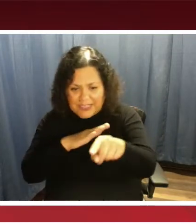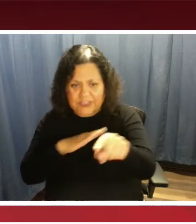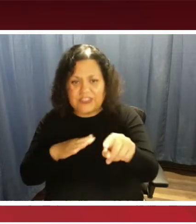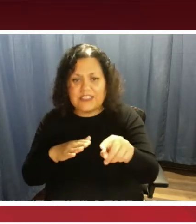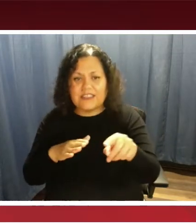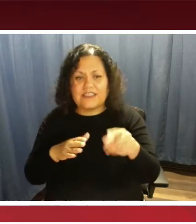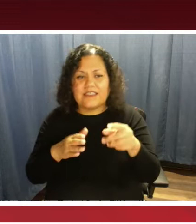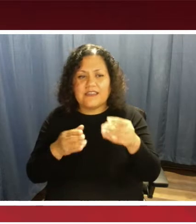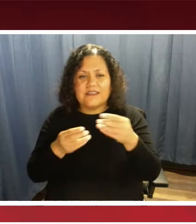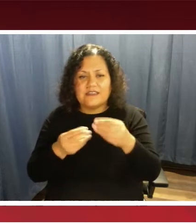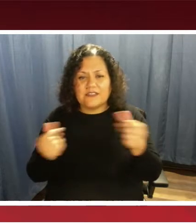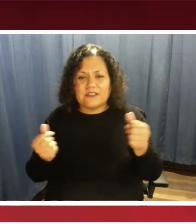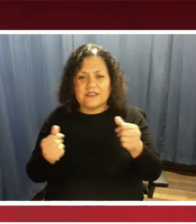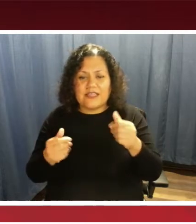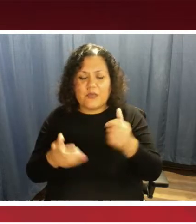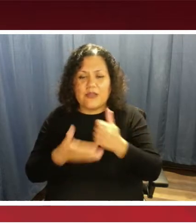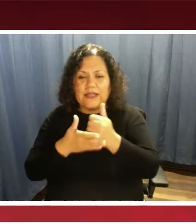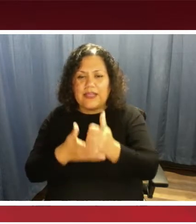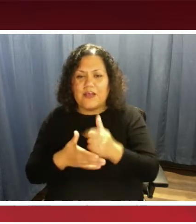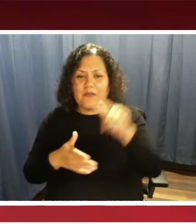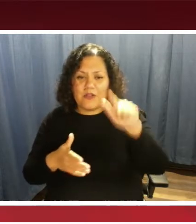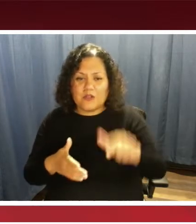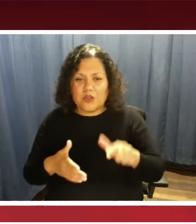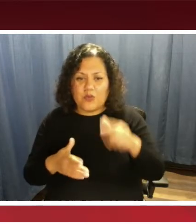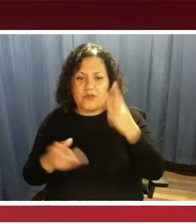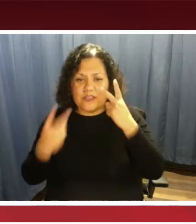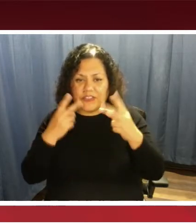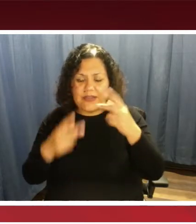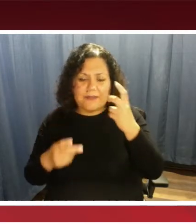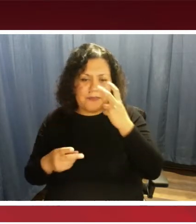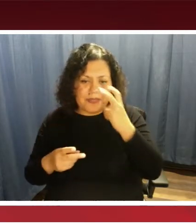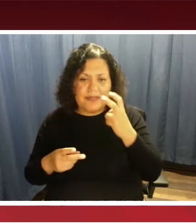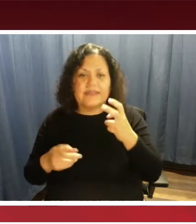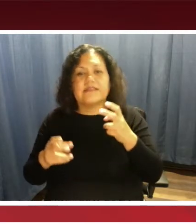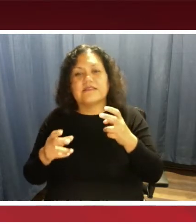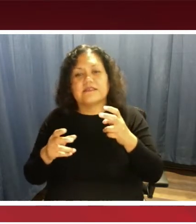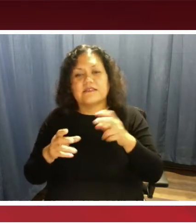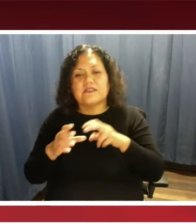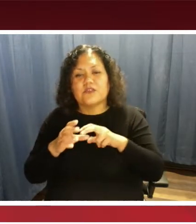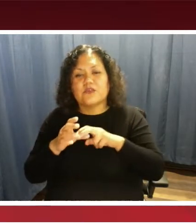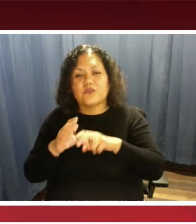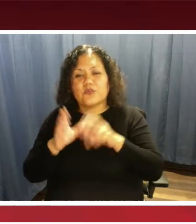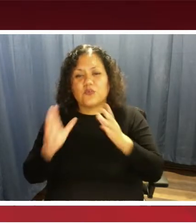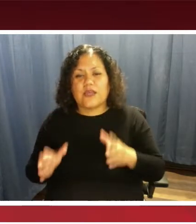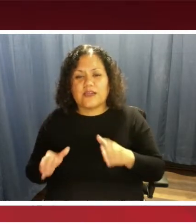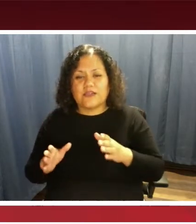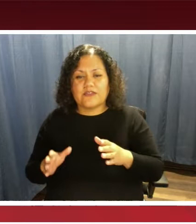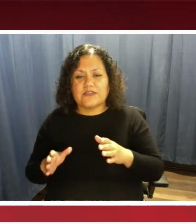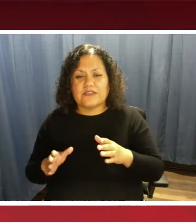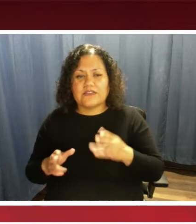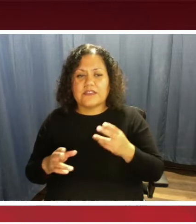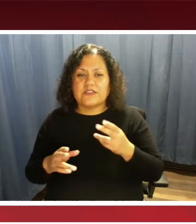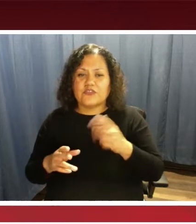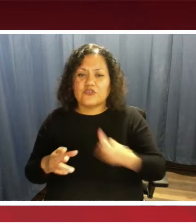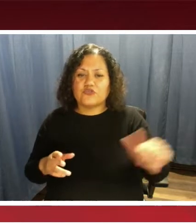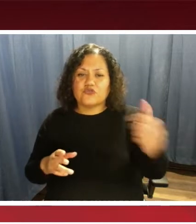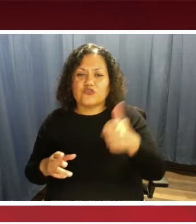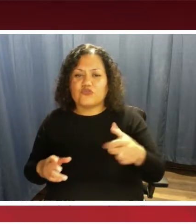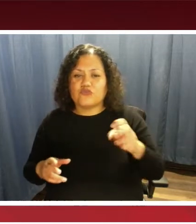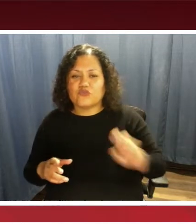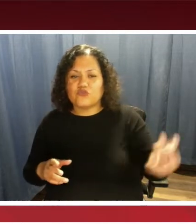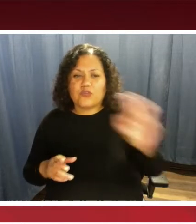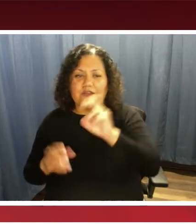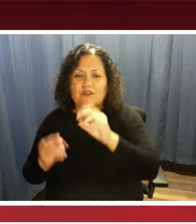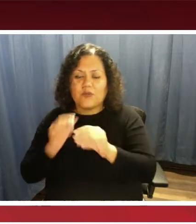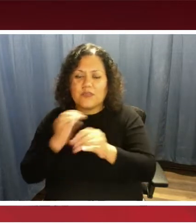will enable blind and low vision via customers access our transit system more independently with the use of their smartphone, two